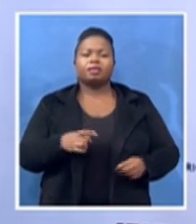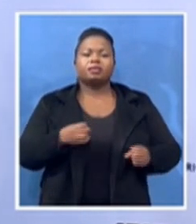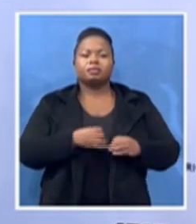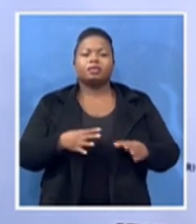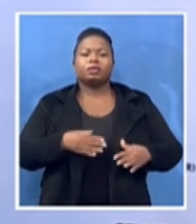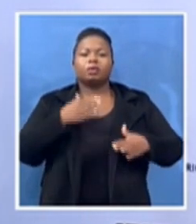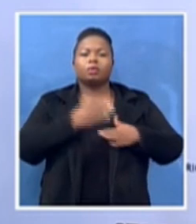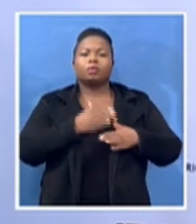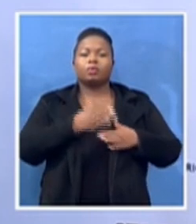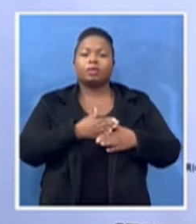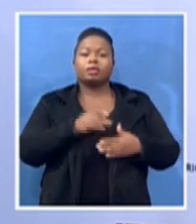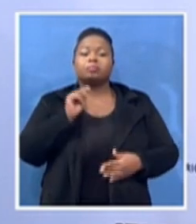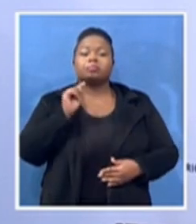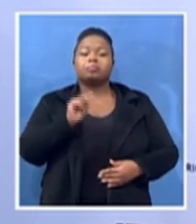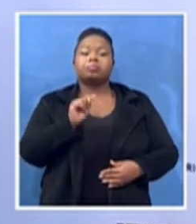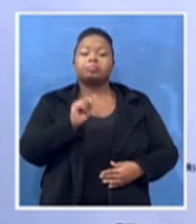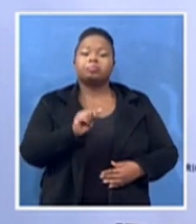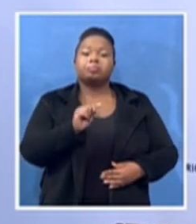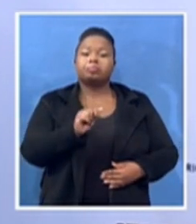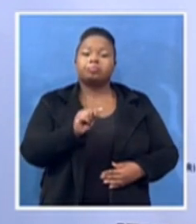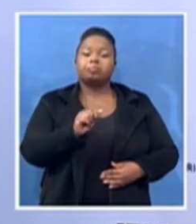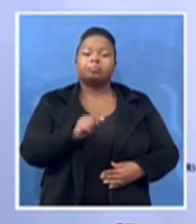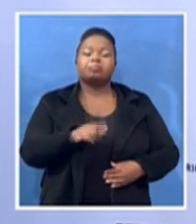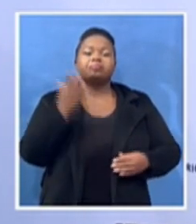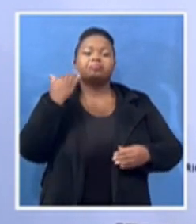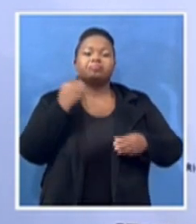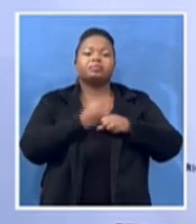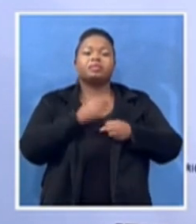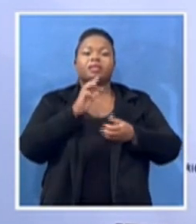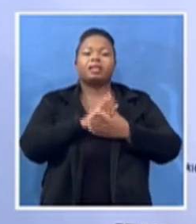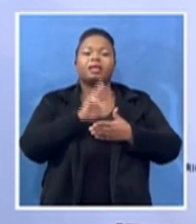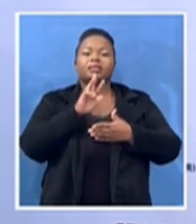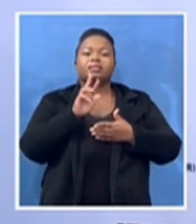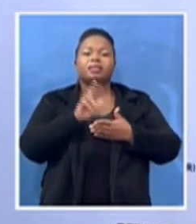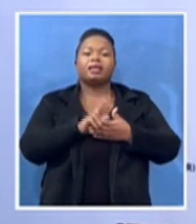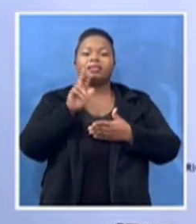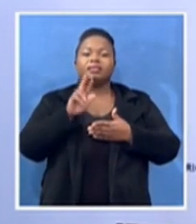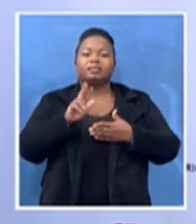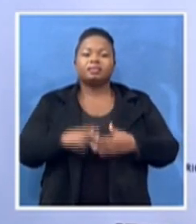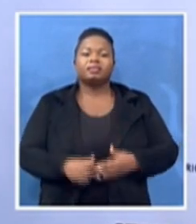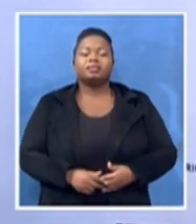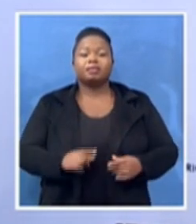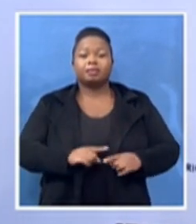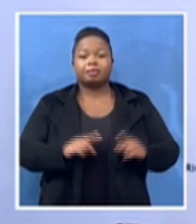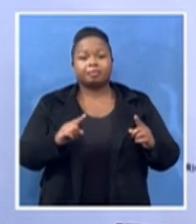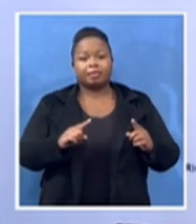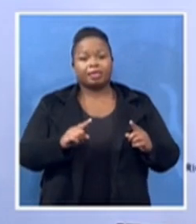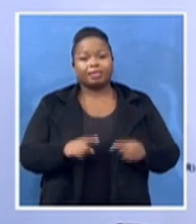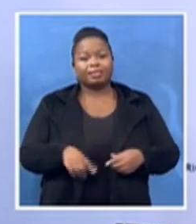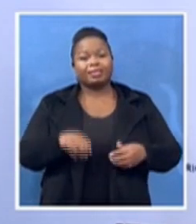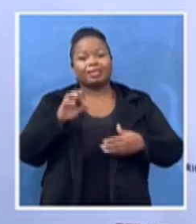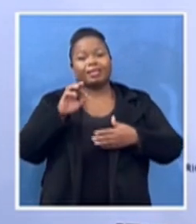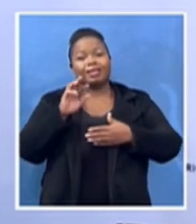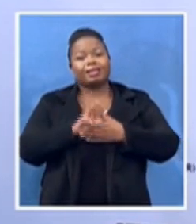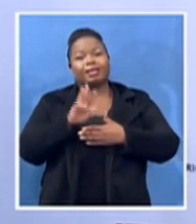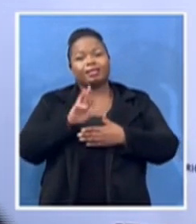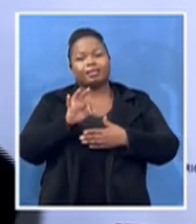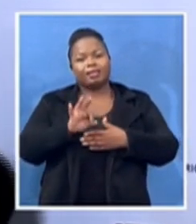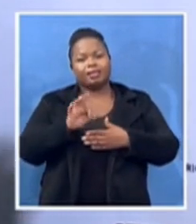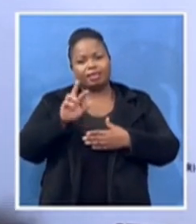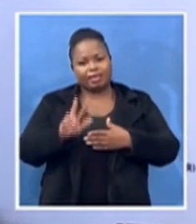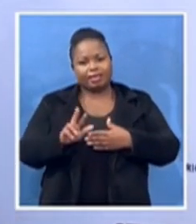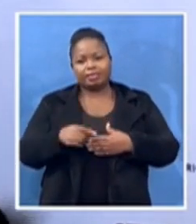1918. But only around 1938, they say she was busy